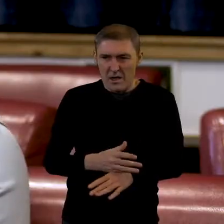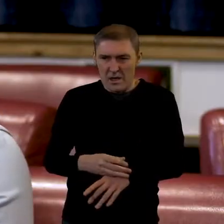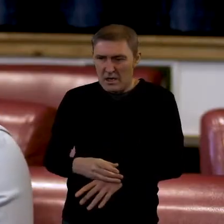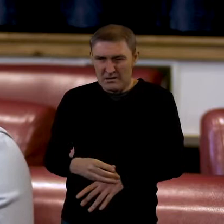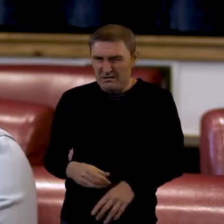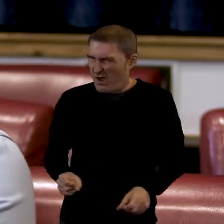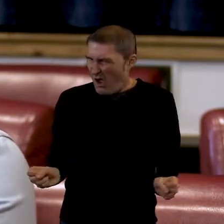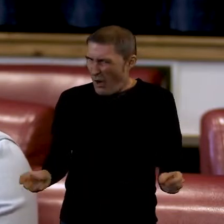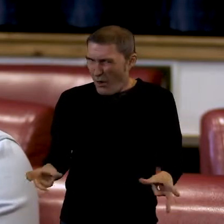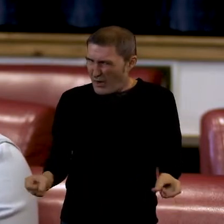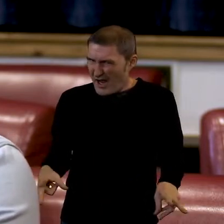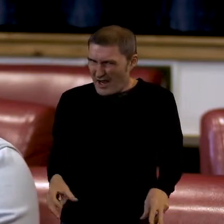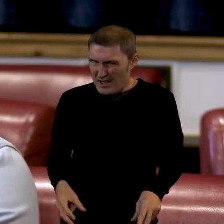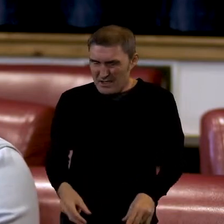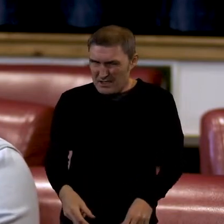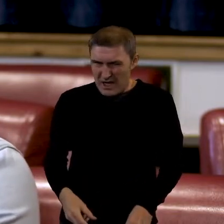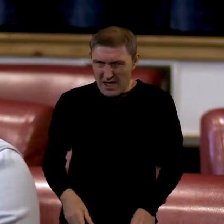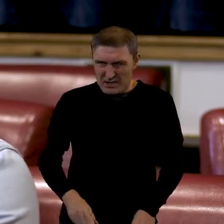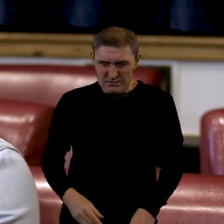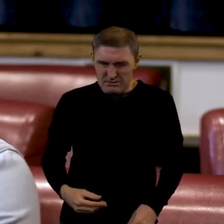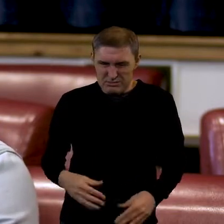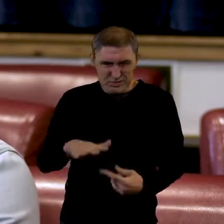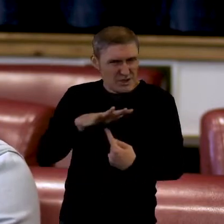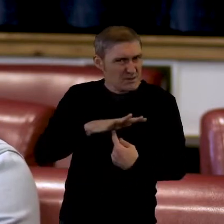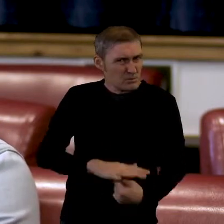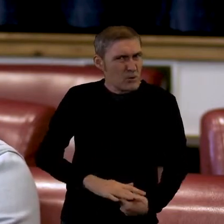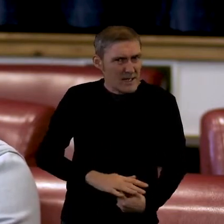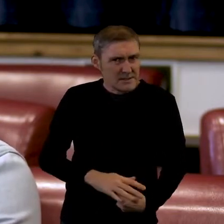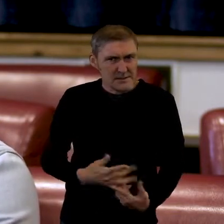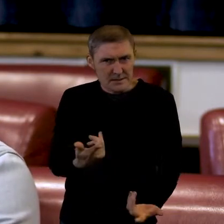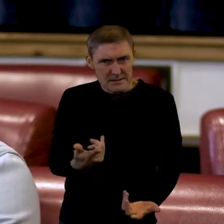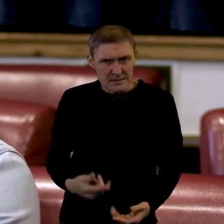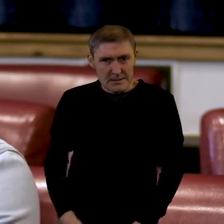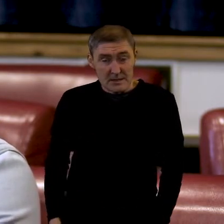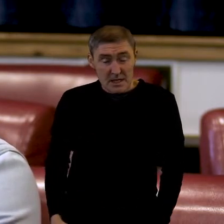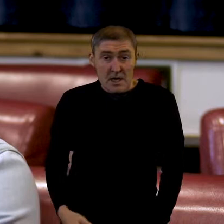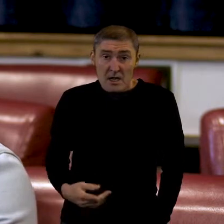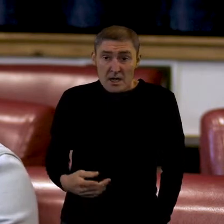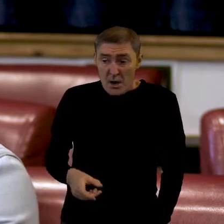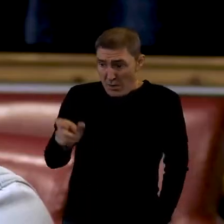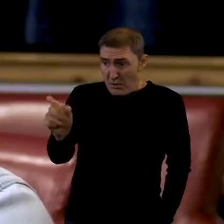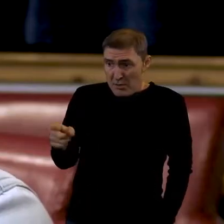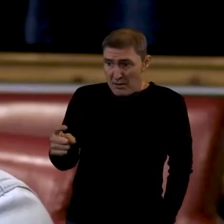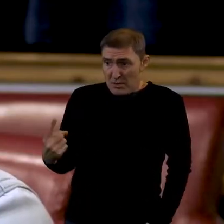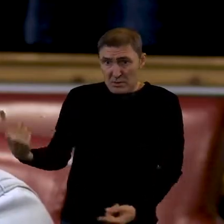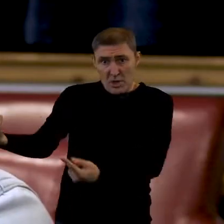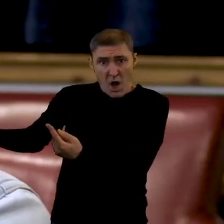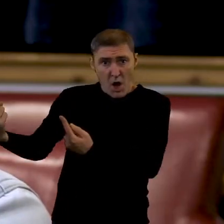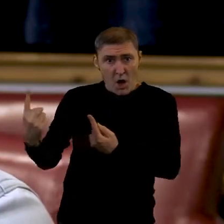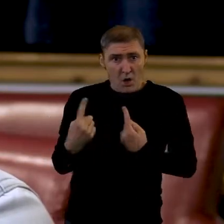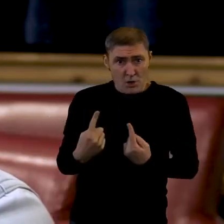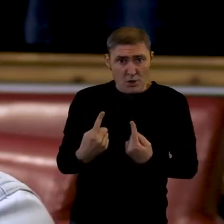Victim support is a listening service where people can come to us for free advice and also